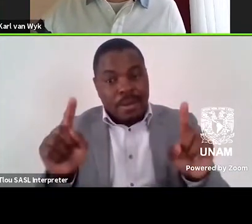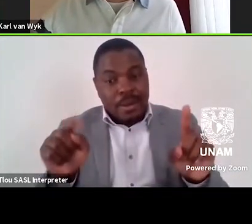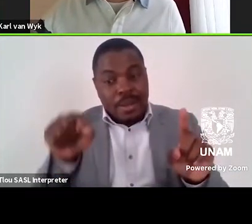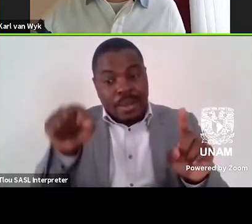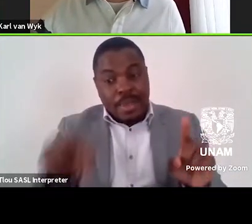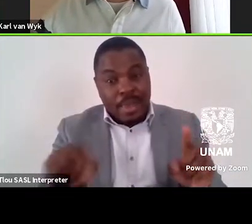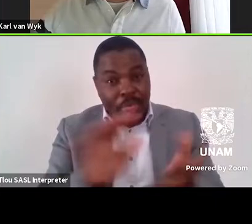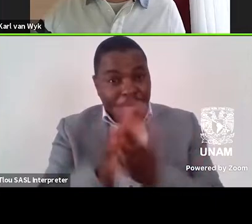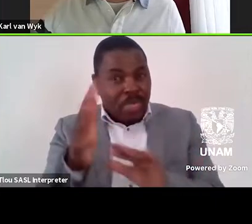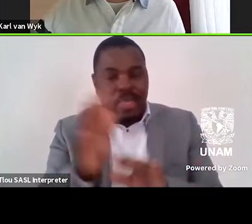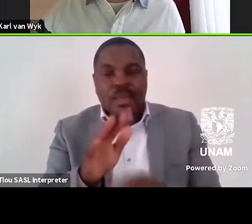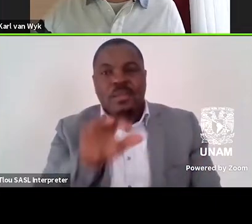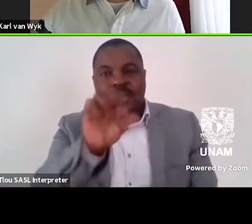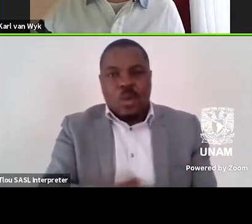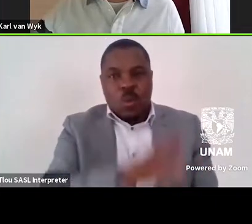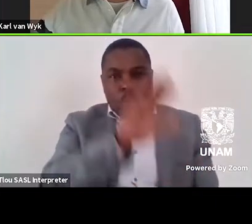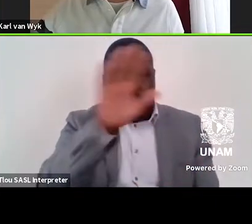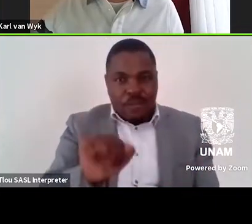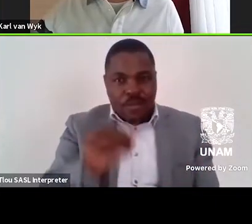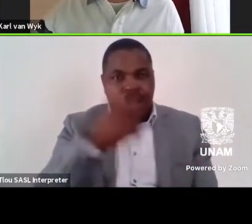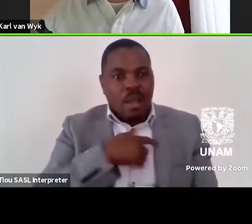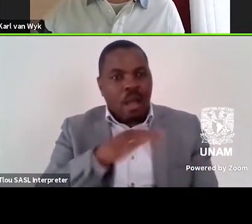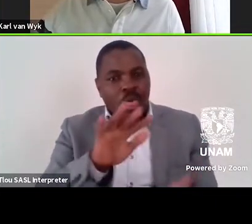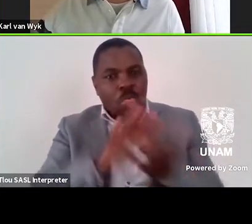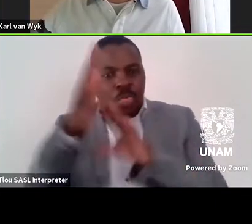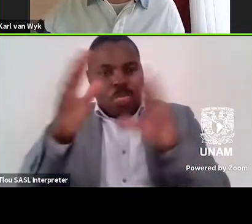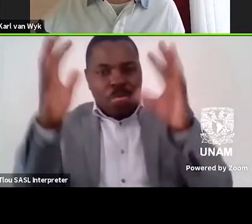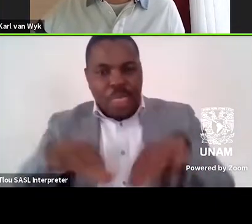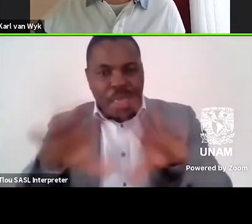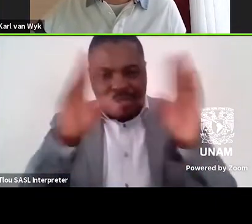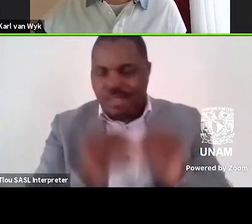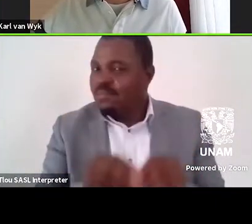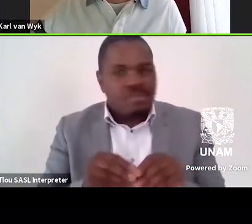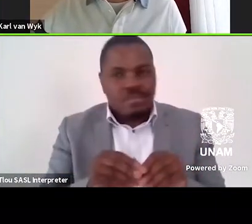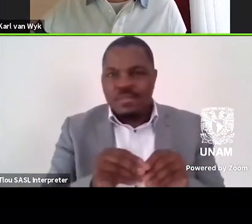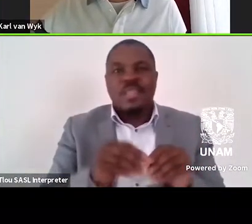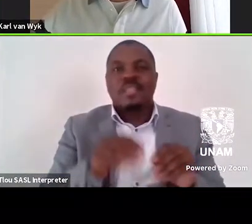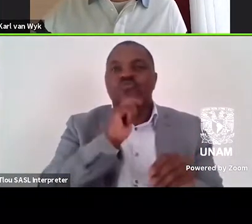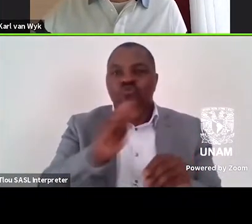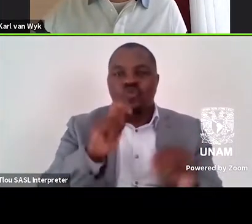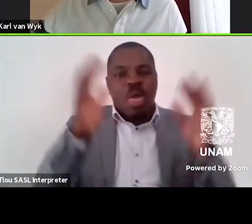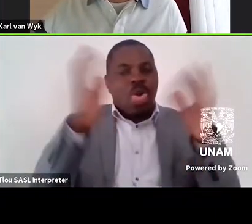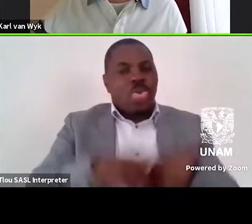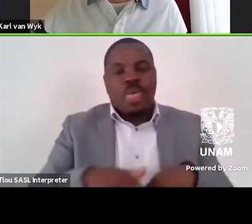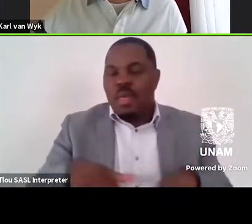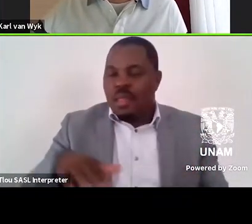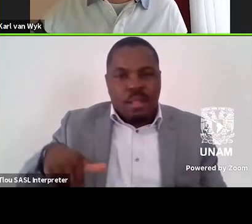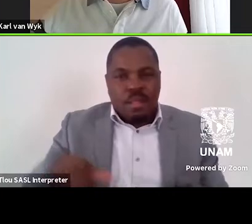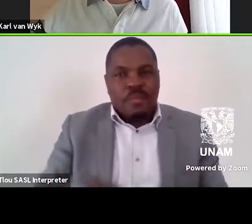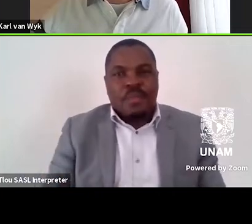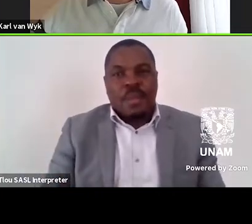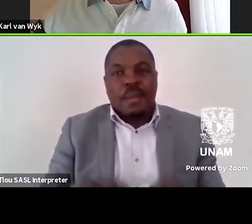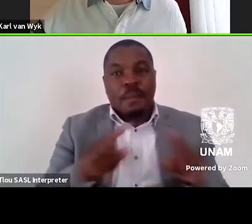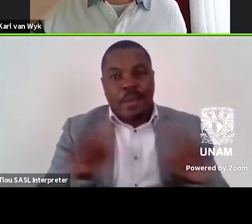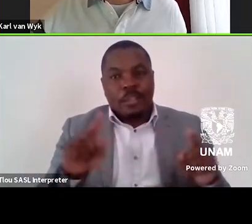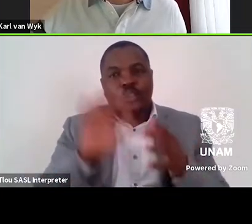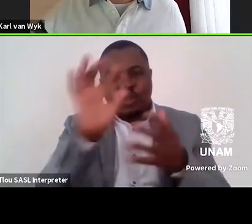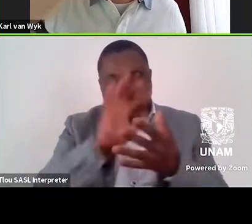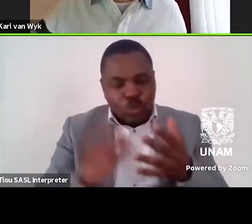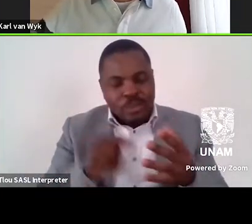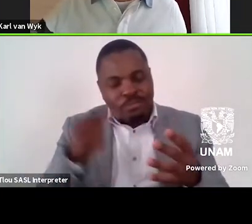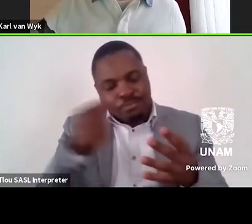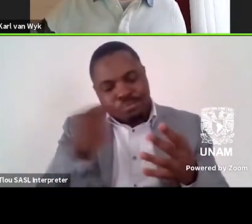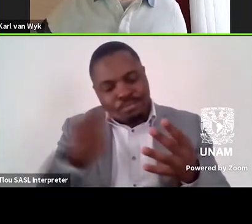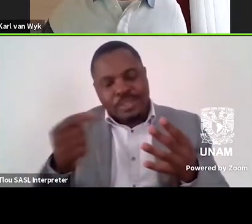South Africa did not endure an apocalyptic end. Indeed, there is no end at all. Time persists and stories continue to be told.